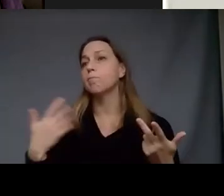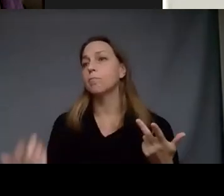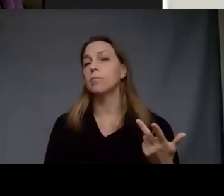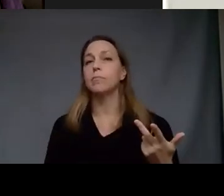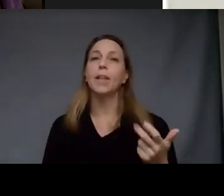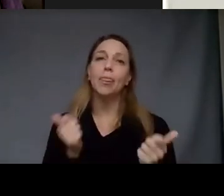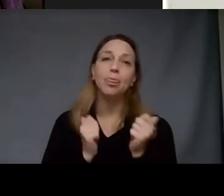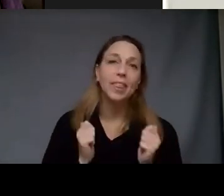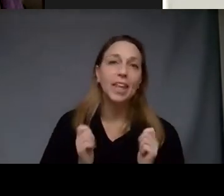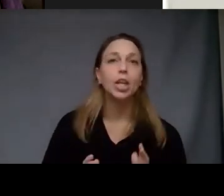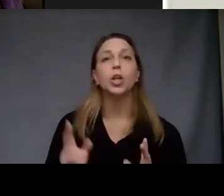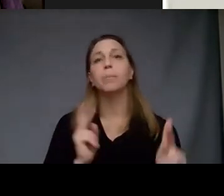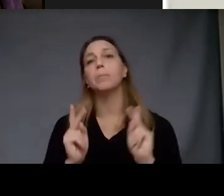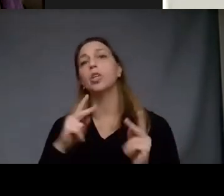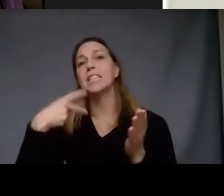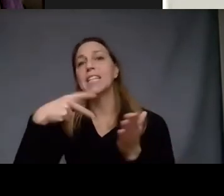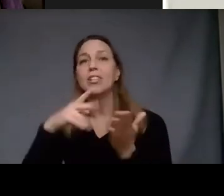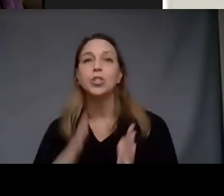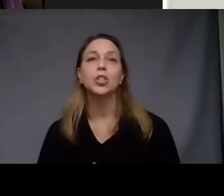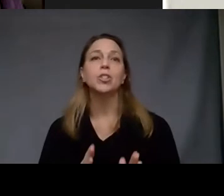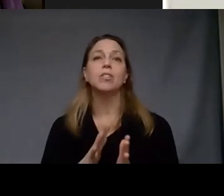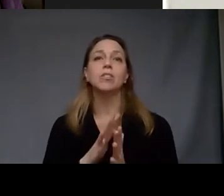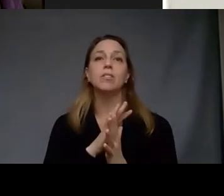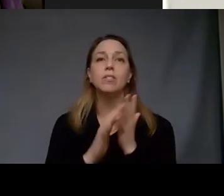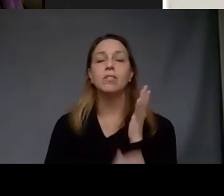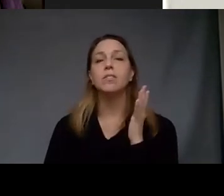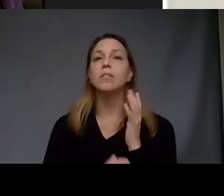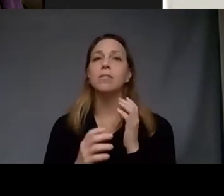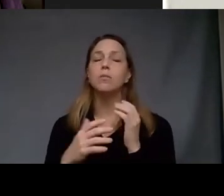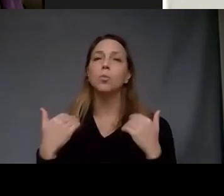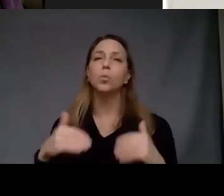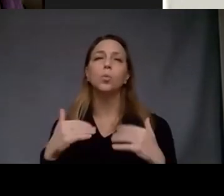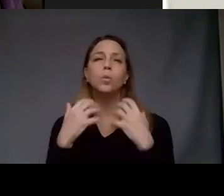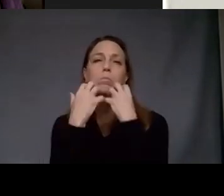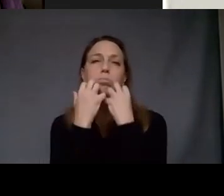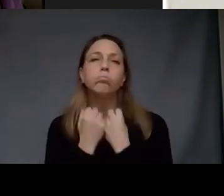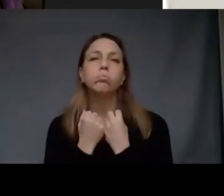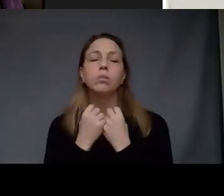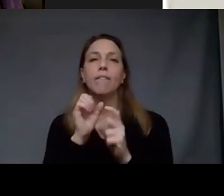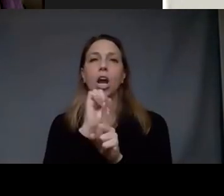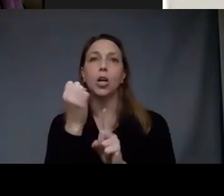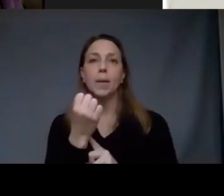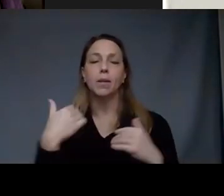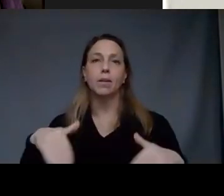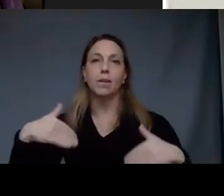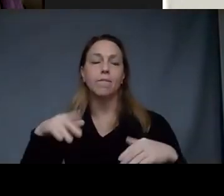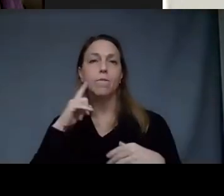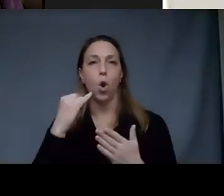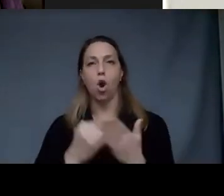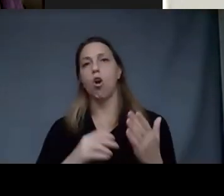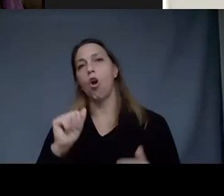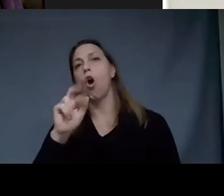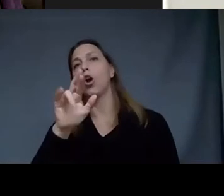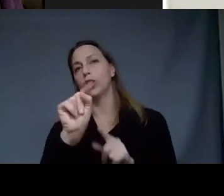theater people dancers it's just such a rich environment for the arts